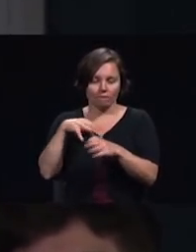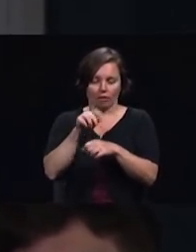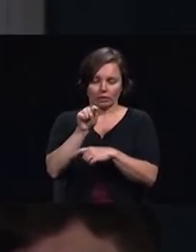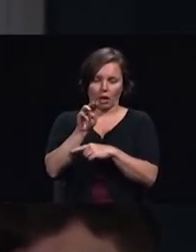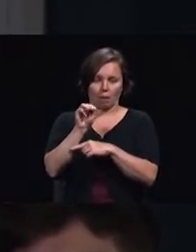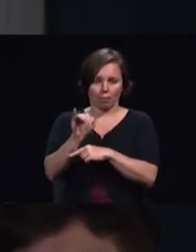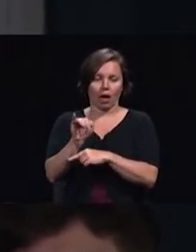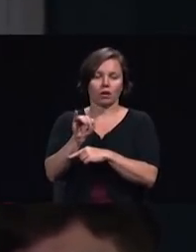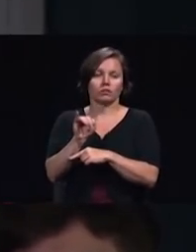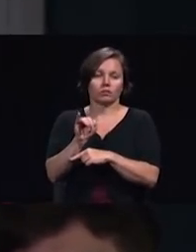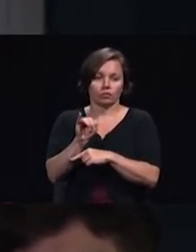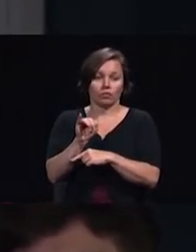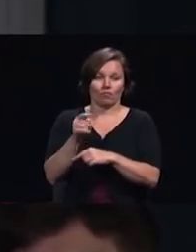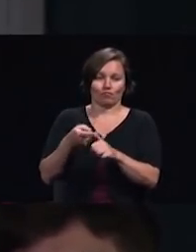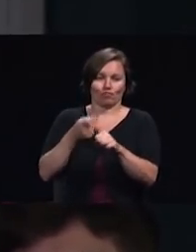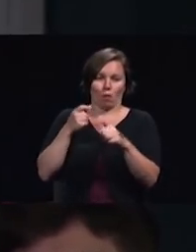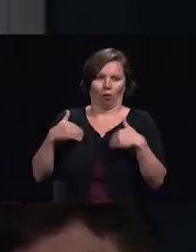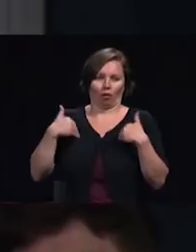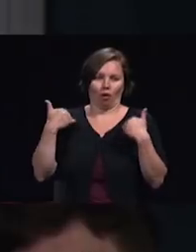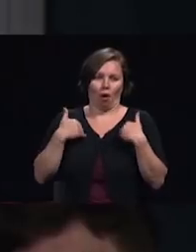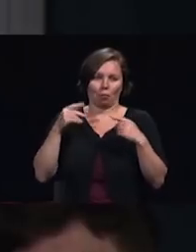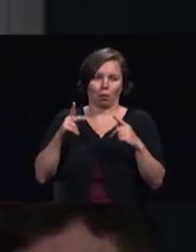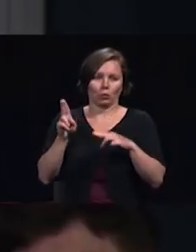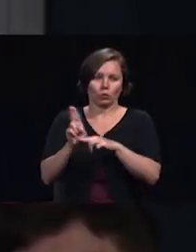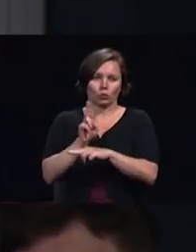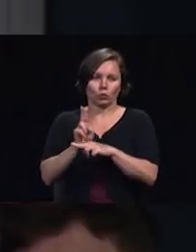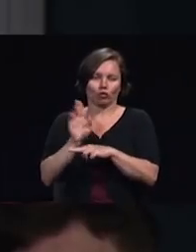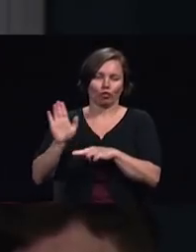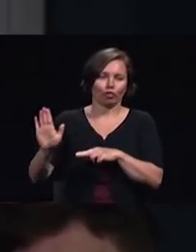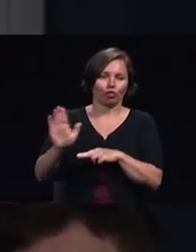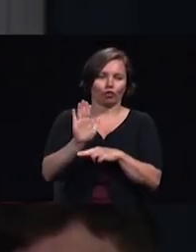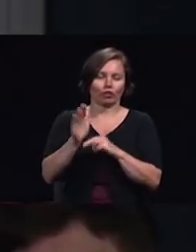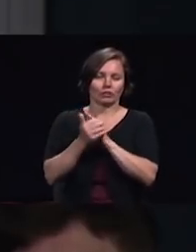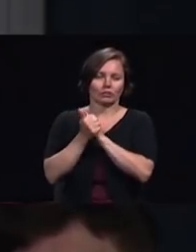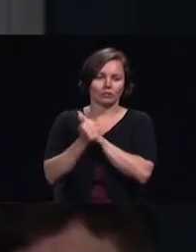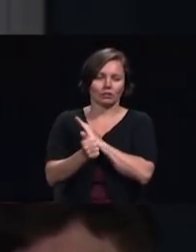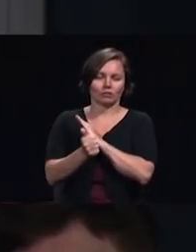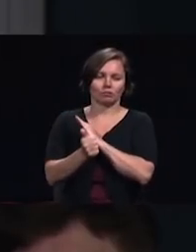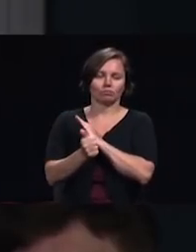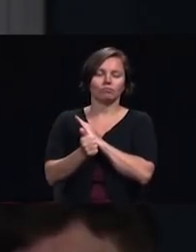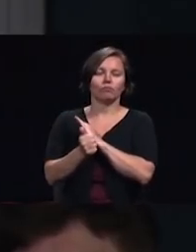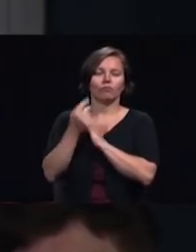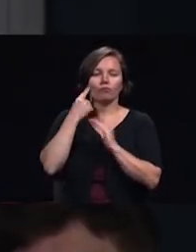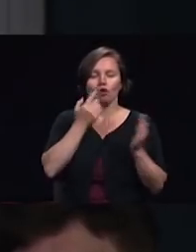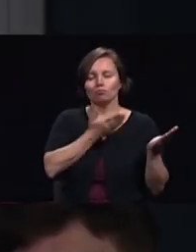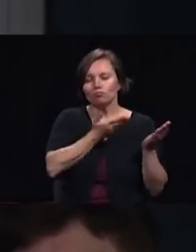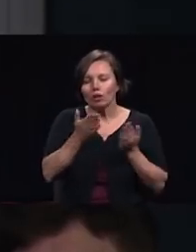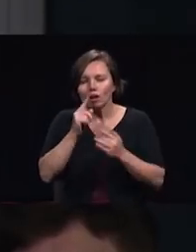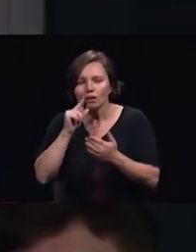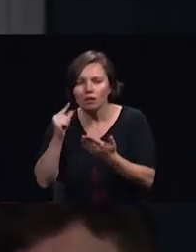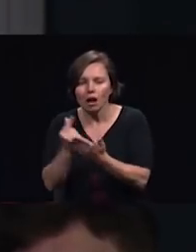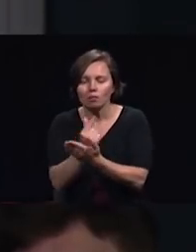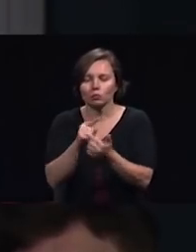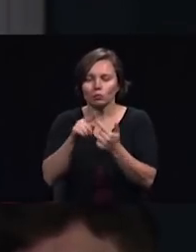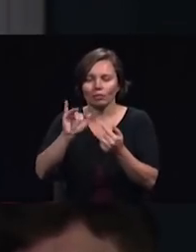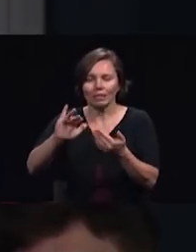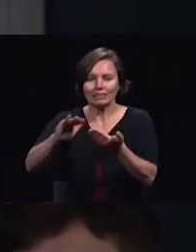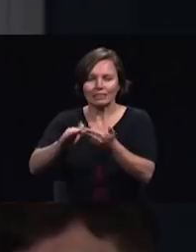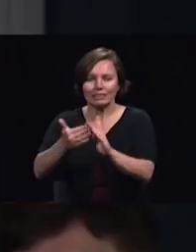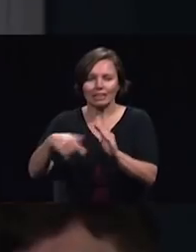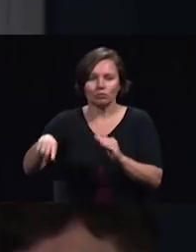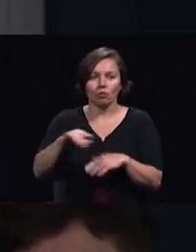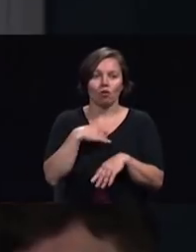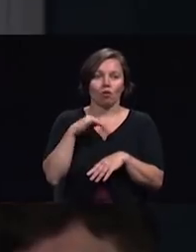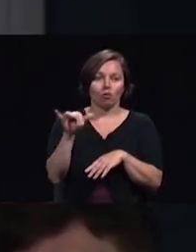service for bringing Christ to the cities we also see here for our young people and young adults as a